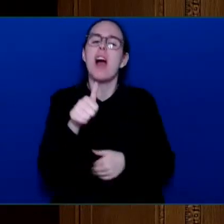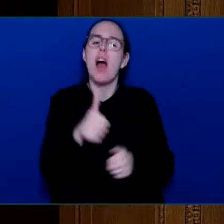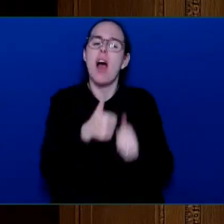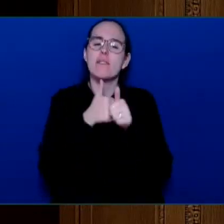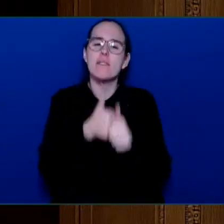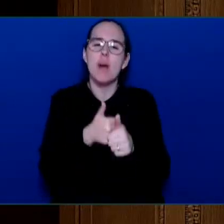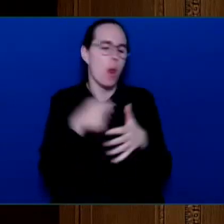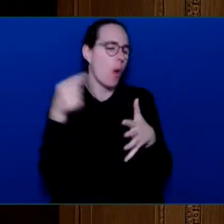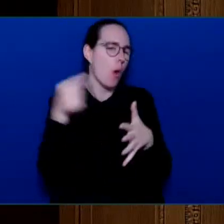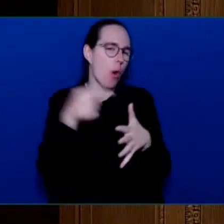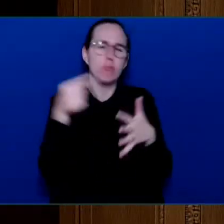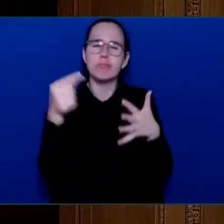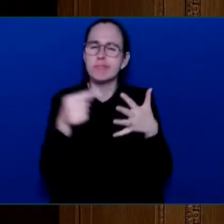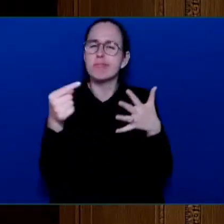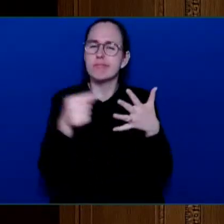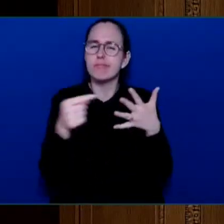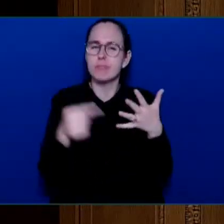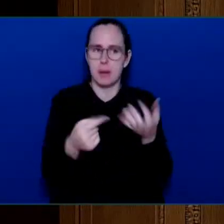Page three of the letter.